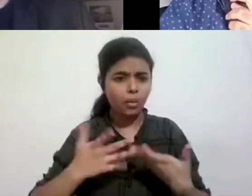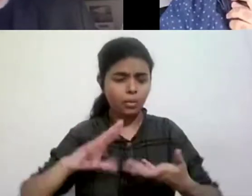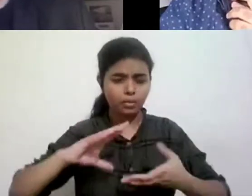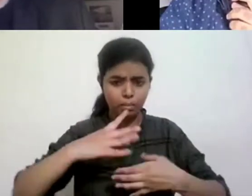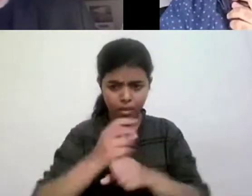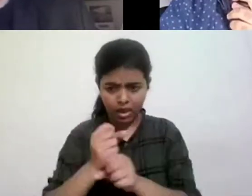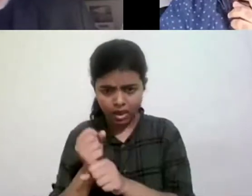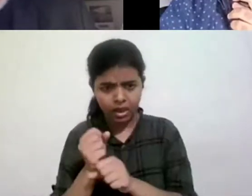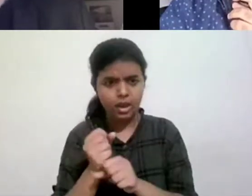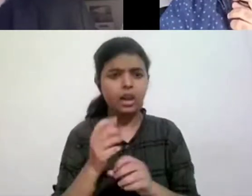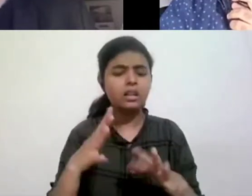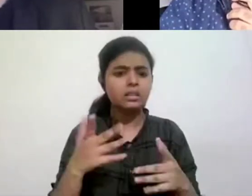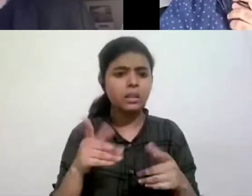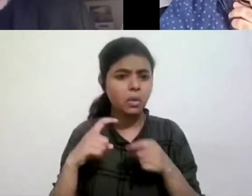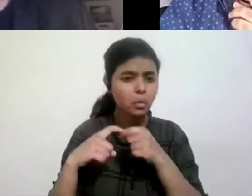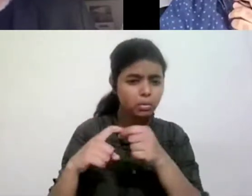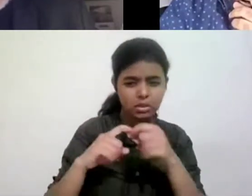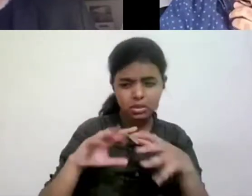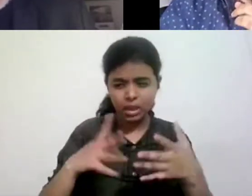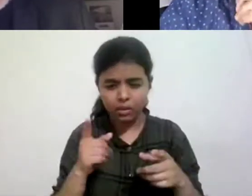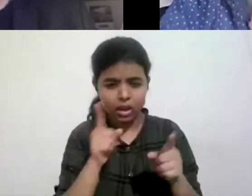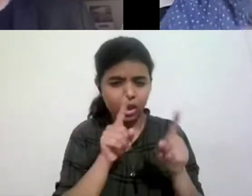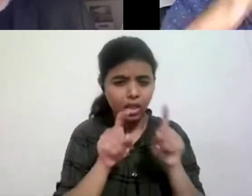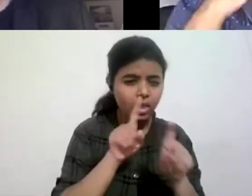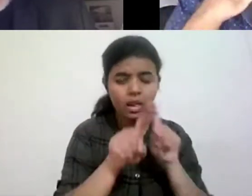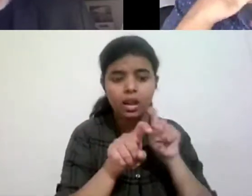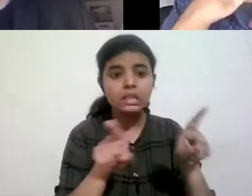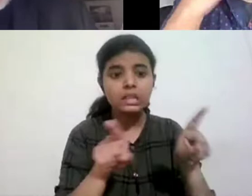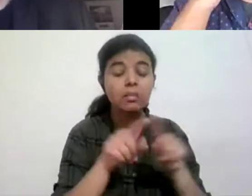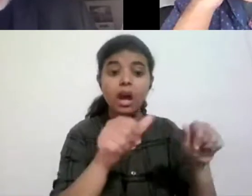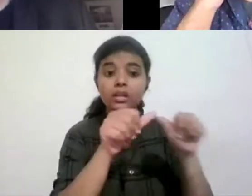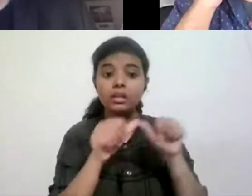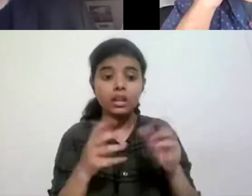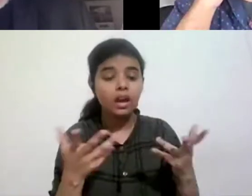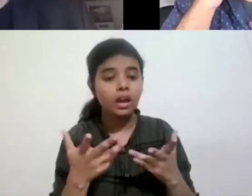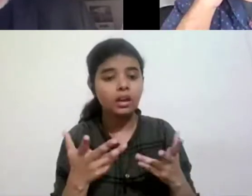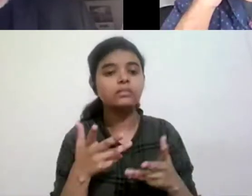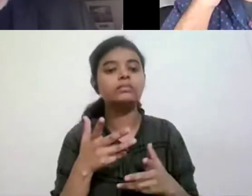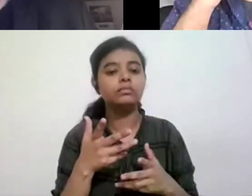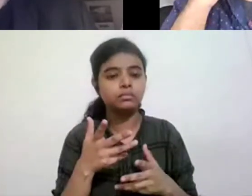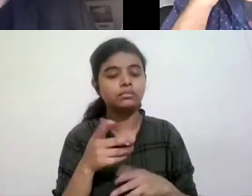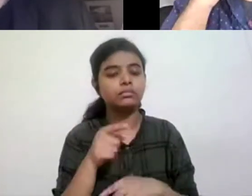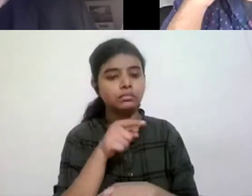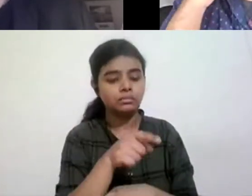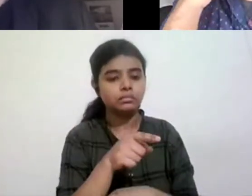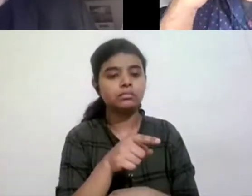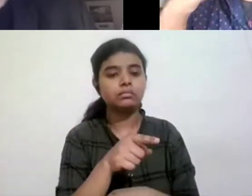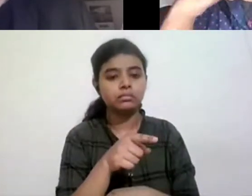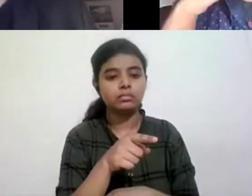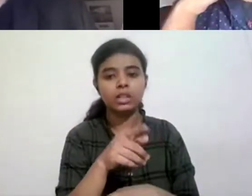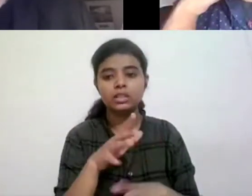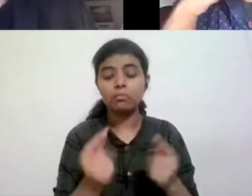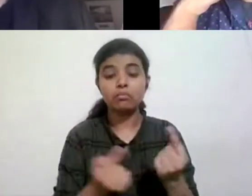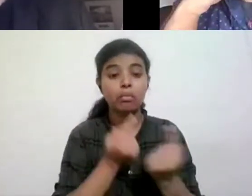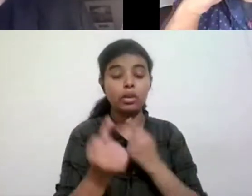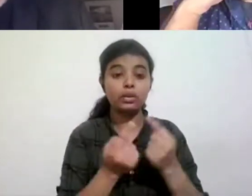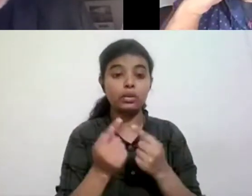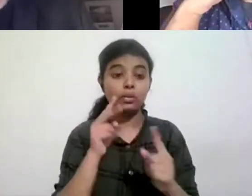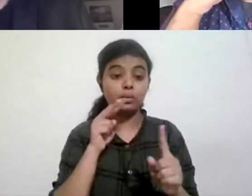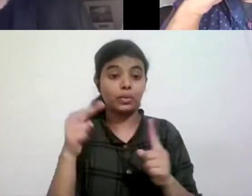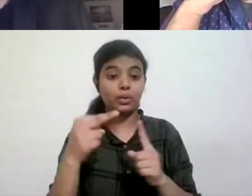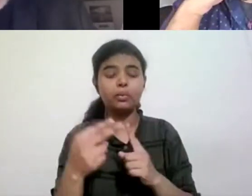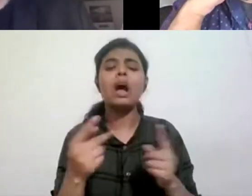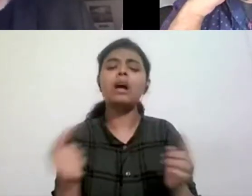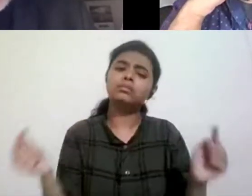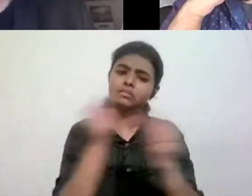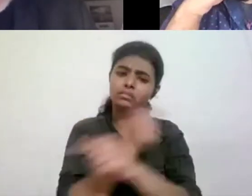uh, questions and answers, um, that then could shape a political action, but vice versa,